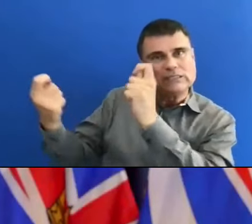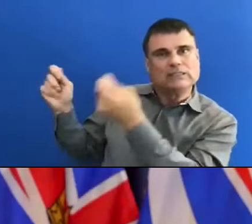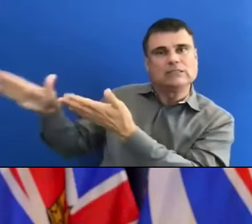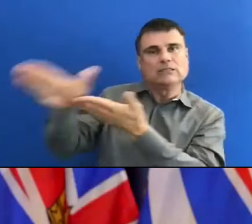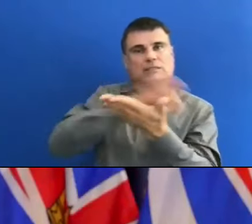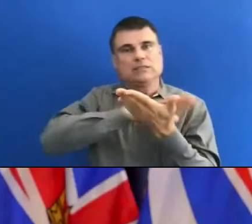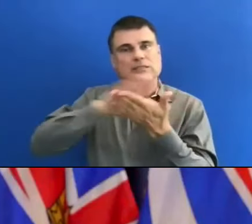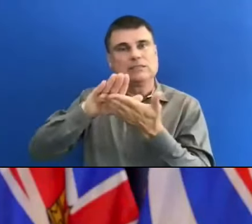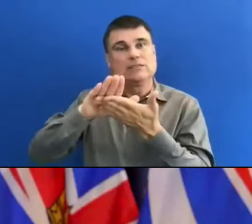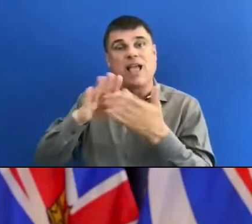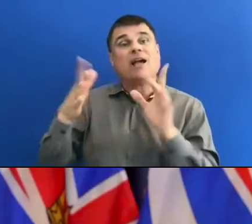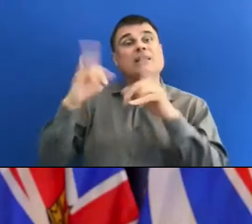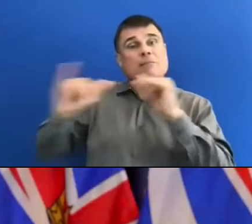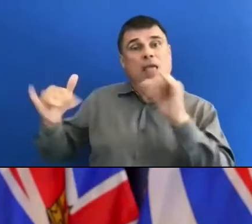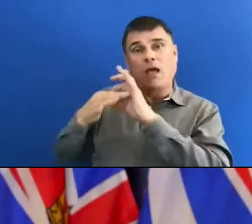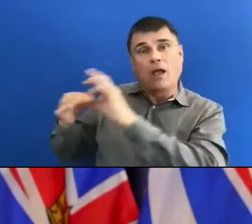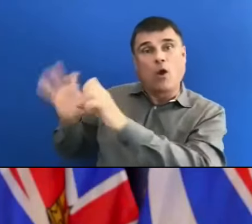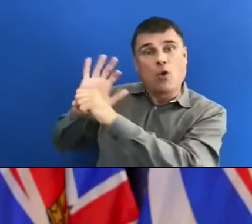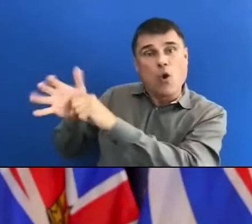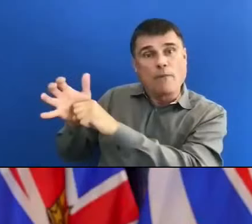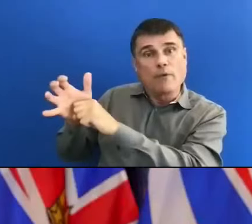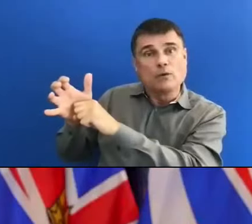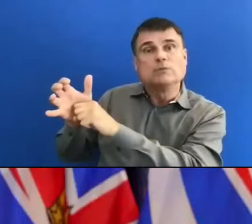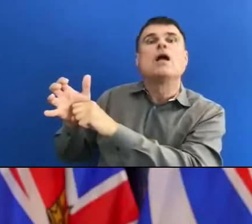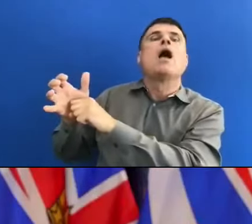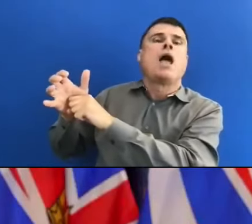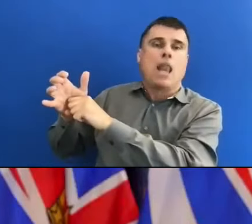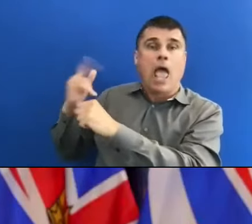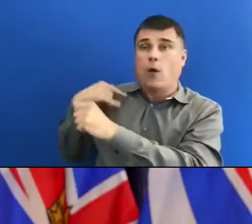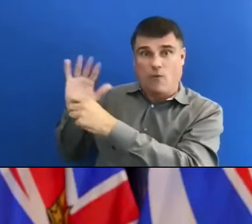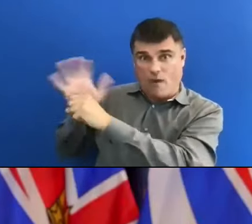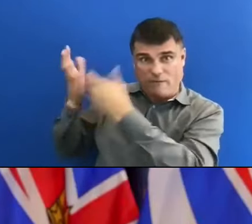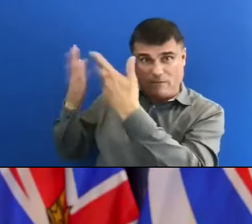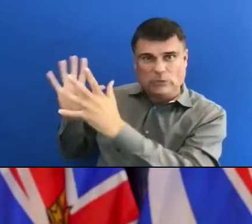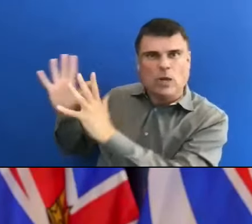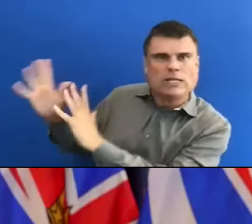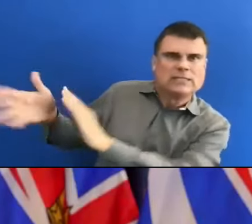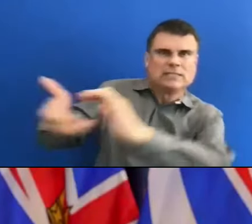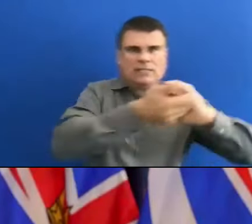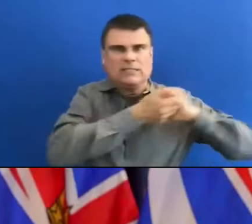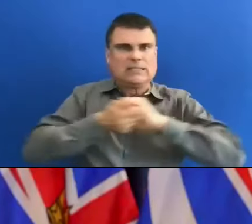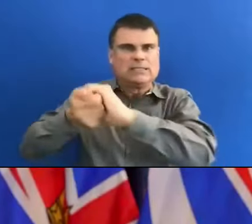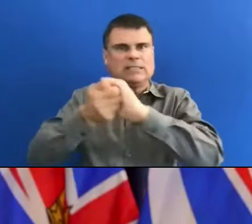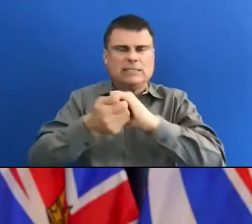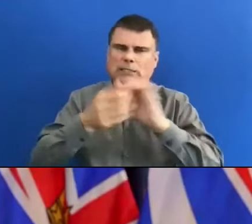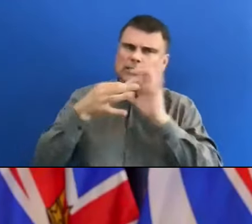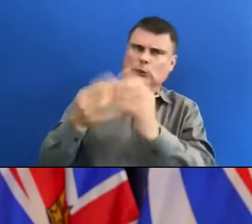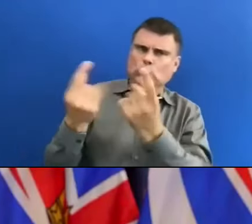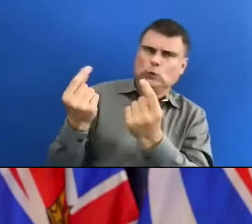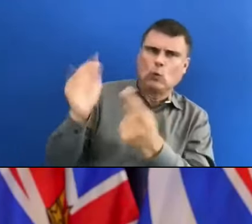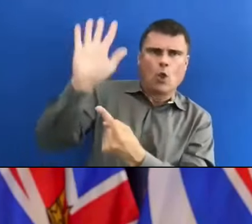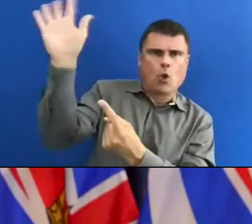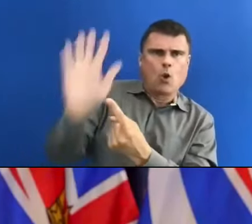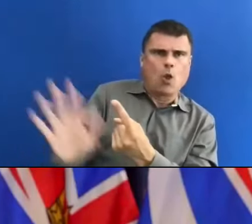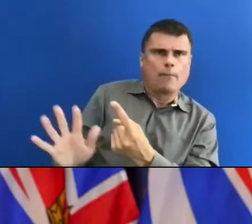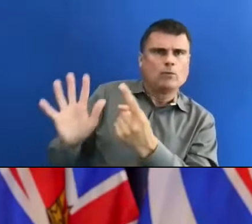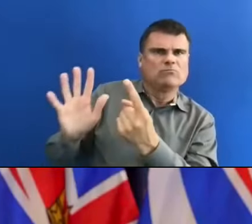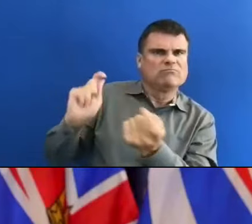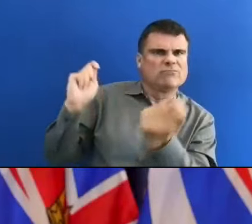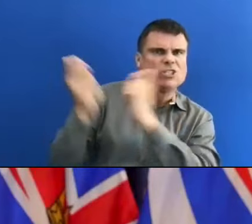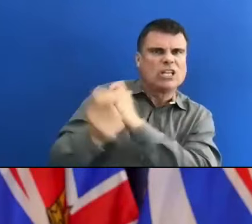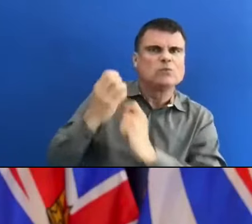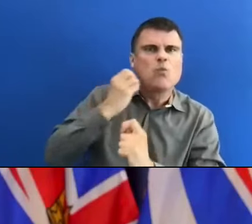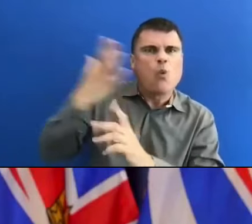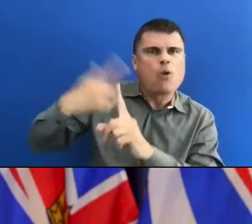efforts to address a global warming and the consequences on people, on communities and on the landscape. And most importantly,